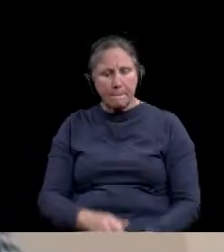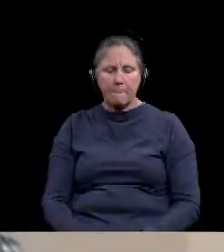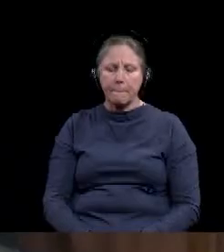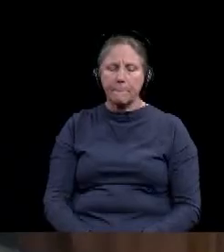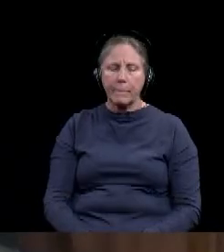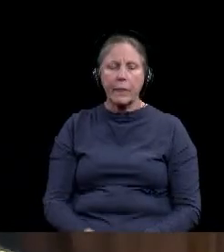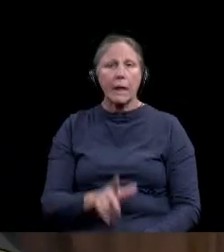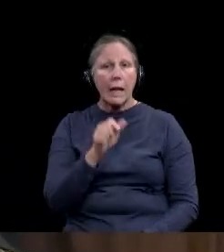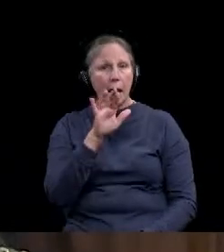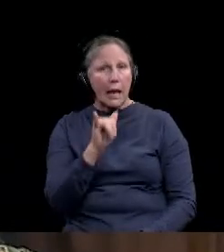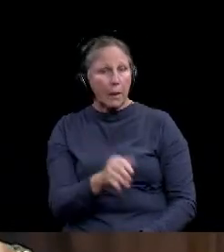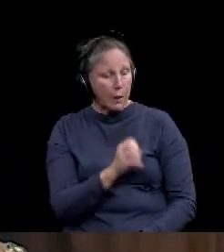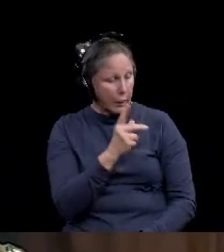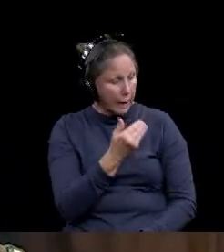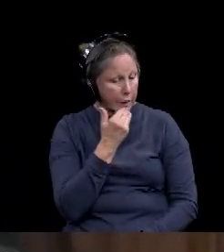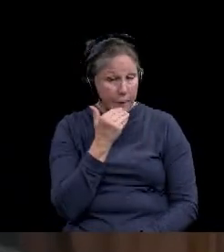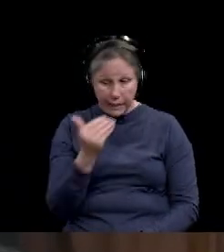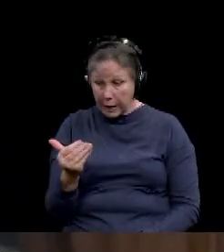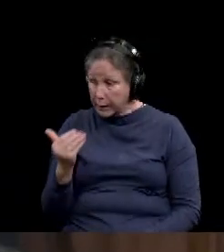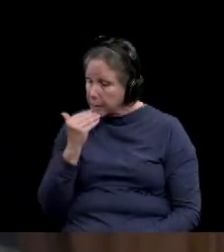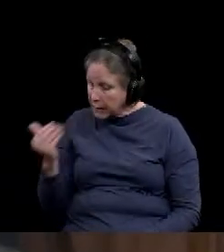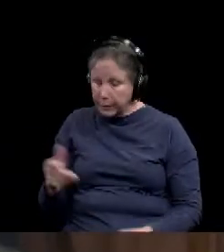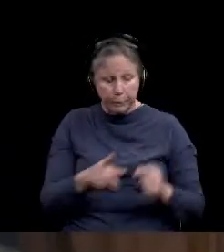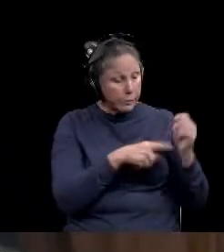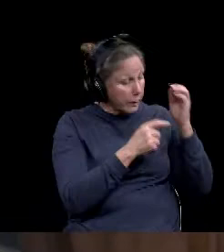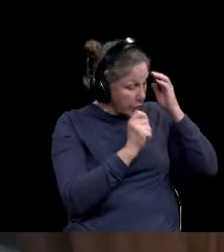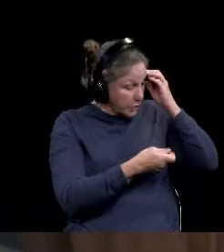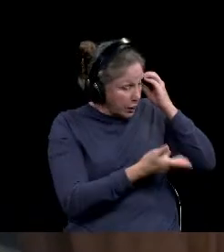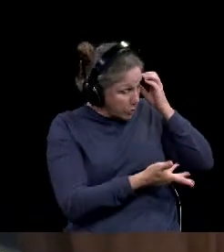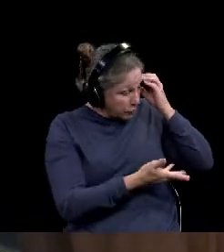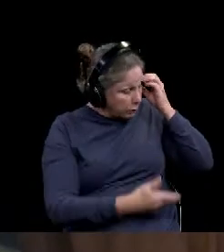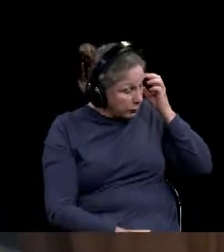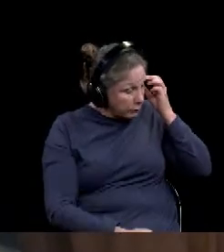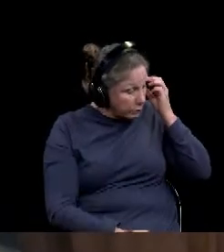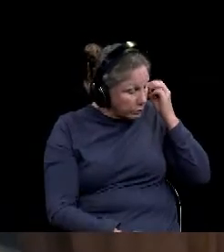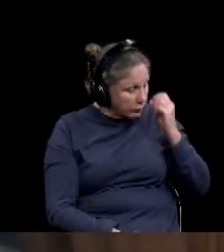Okay, thank you. McLean County Judge Scott Felton. Judge?